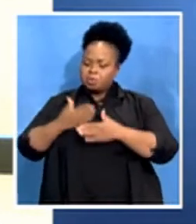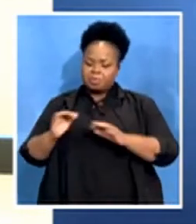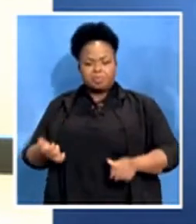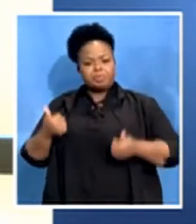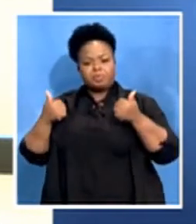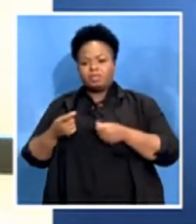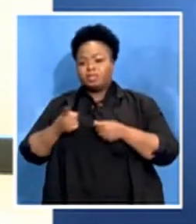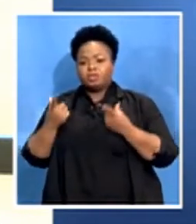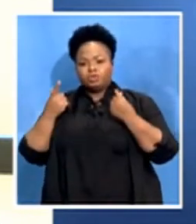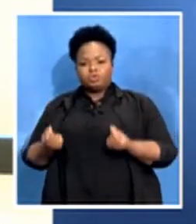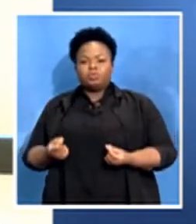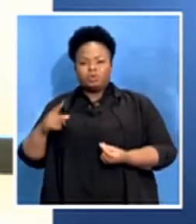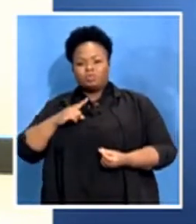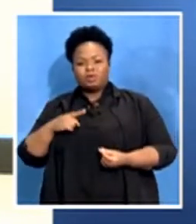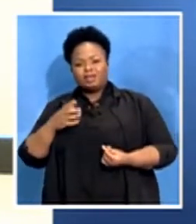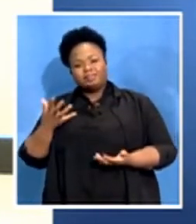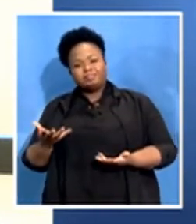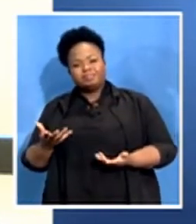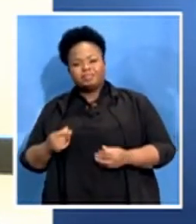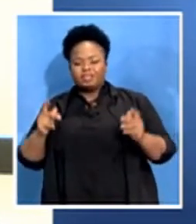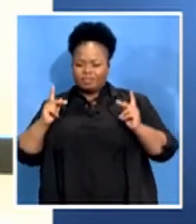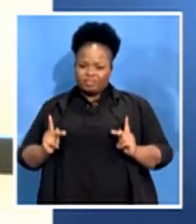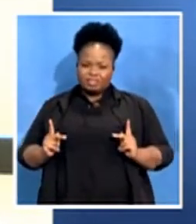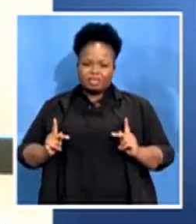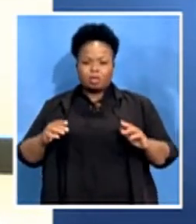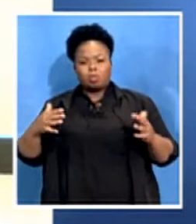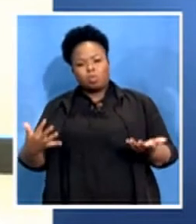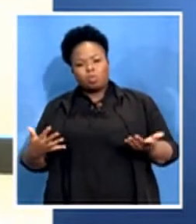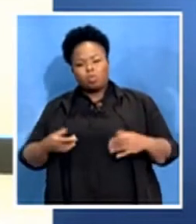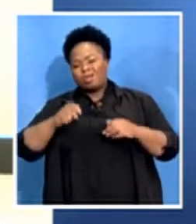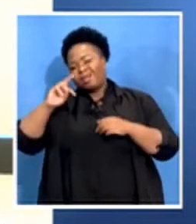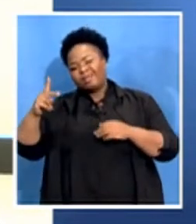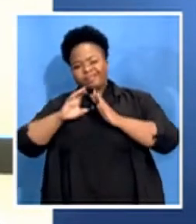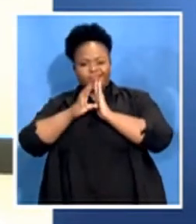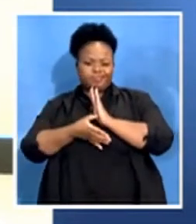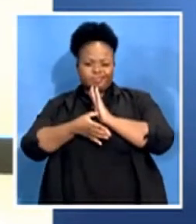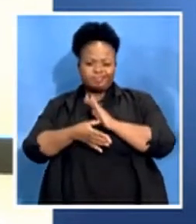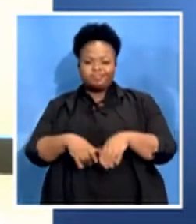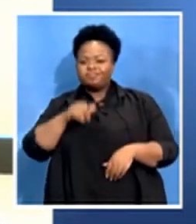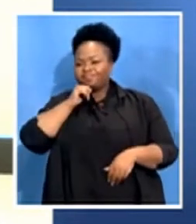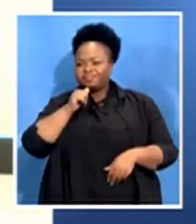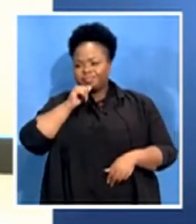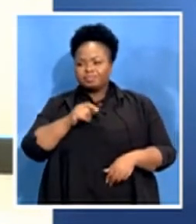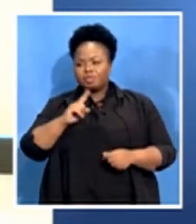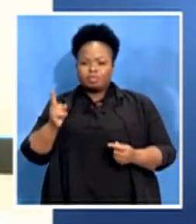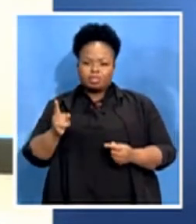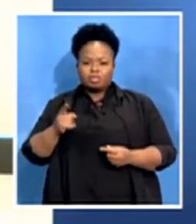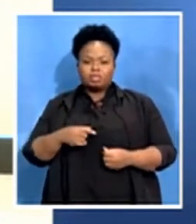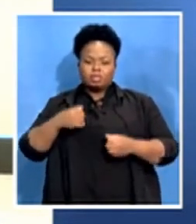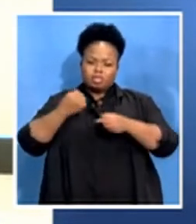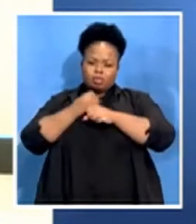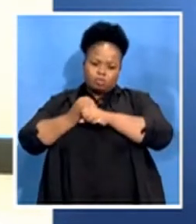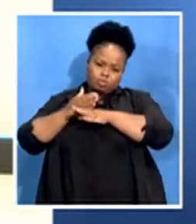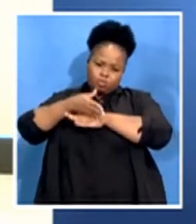physical or any other disabilities they go uh beyond the odds to achieve their hopes